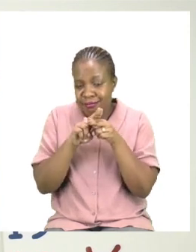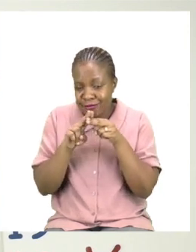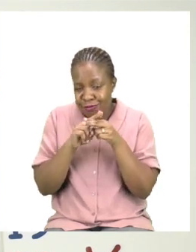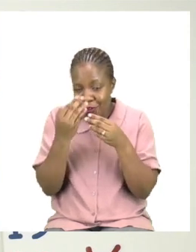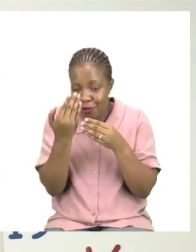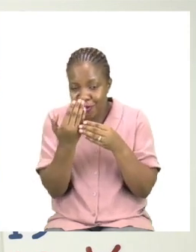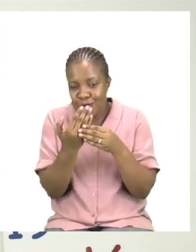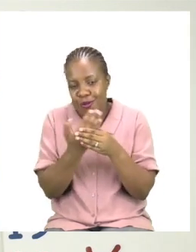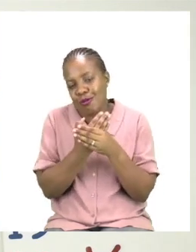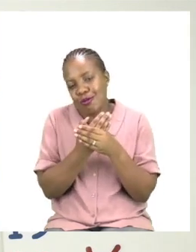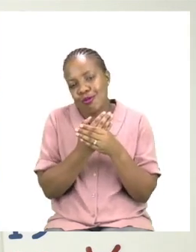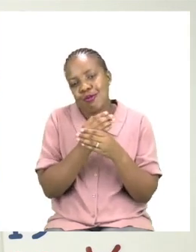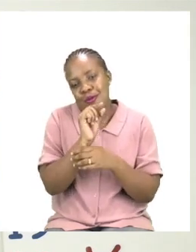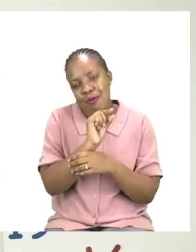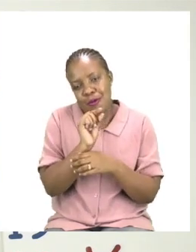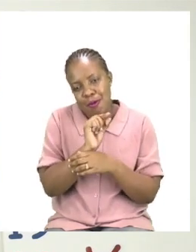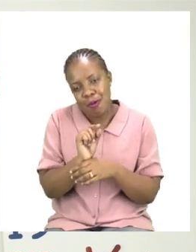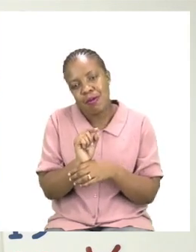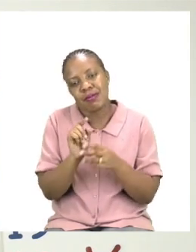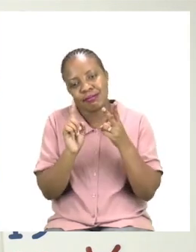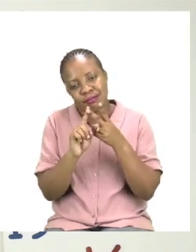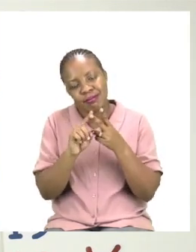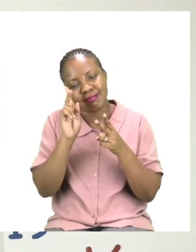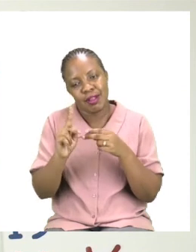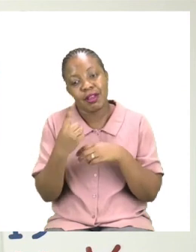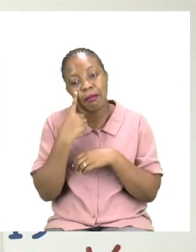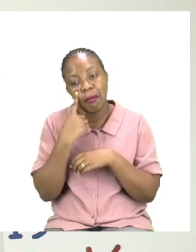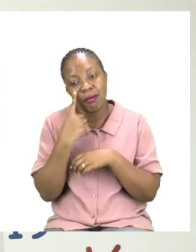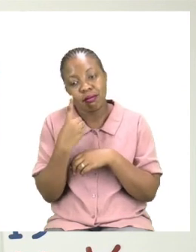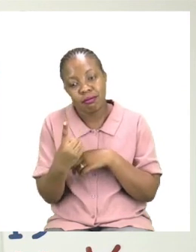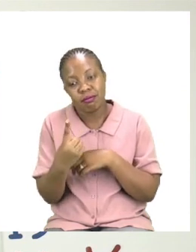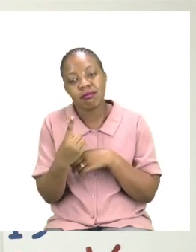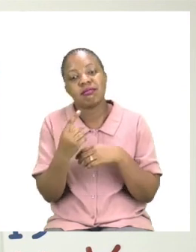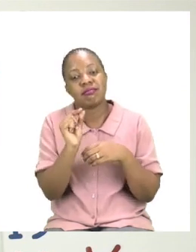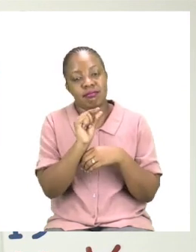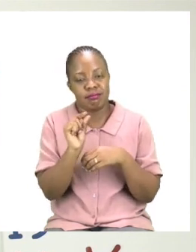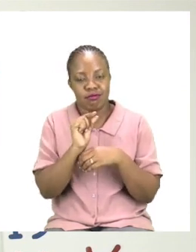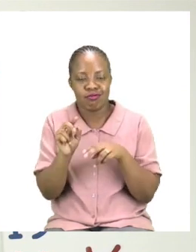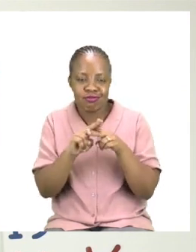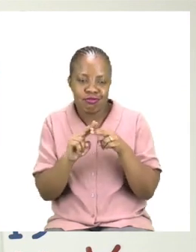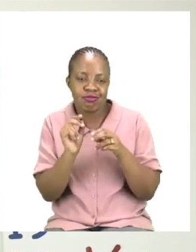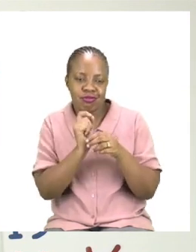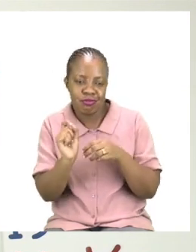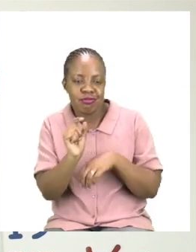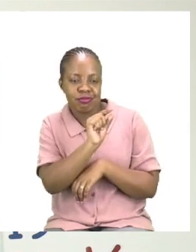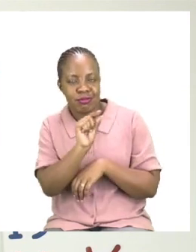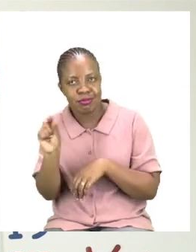and your sight words and fill in that missing ooh sound. Now that we are done,